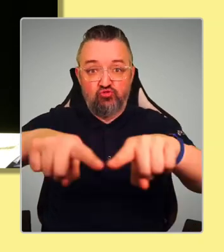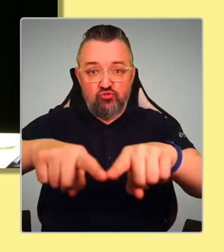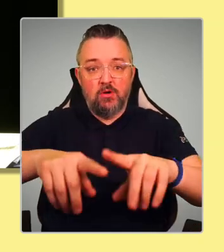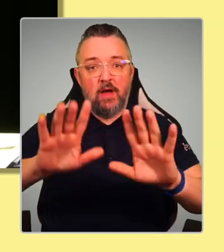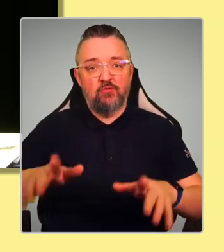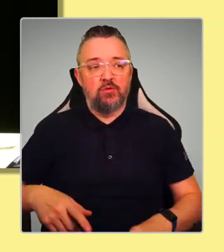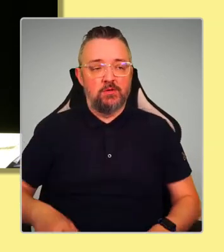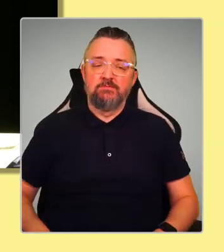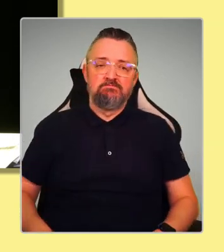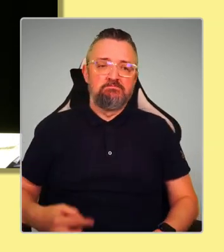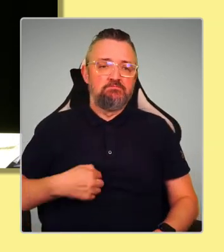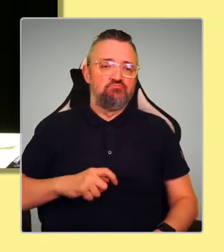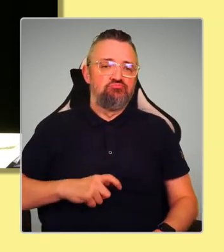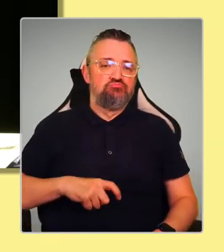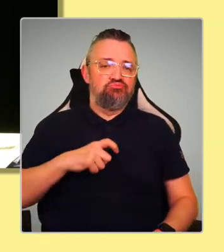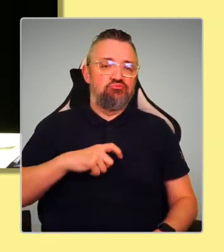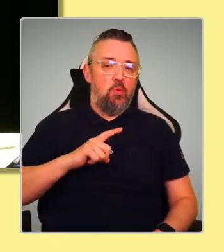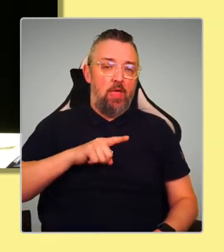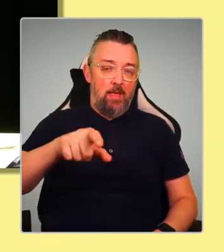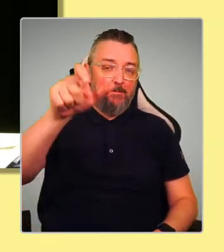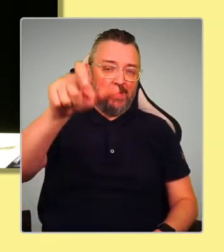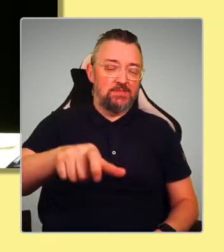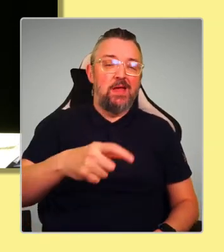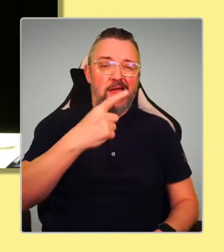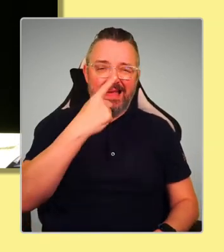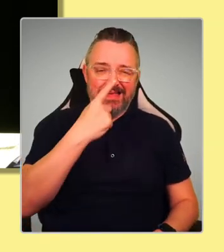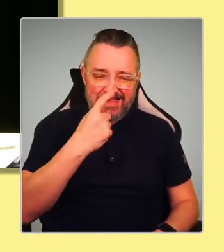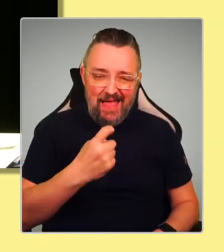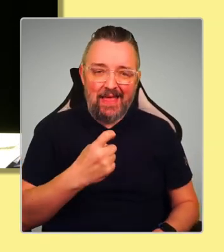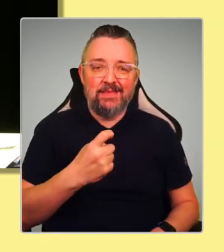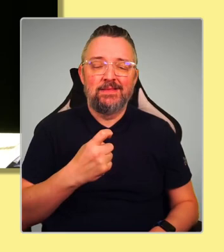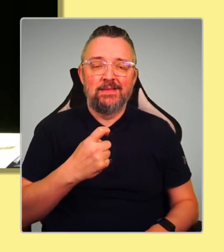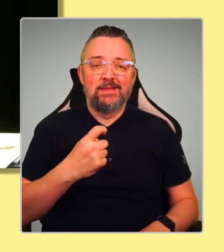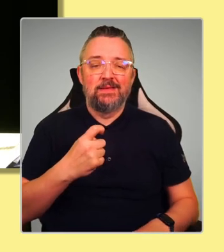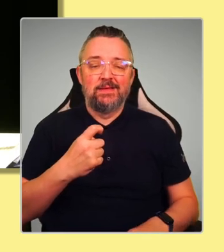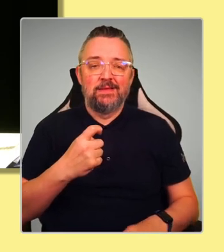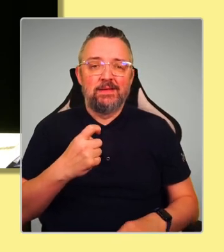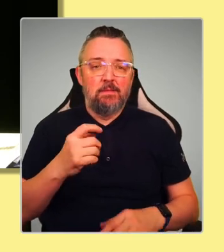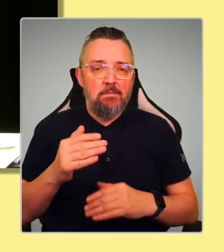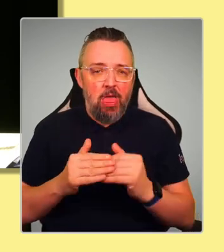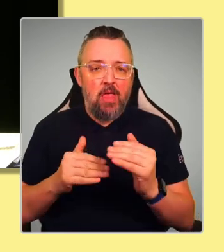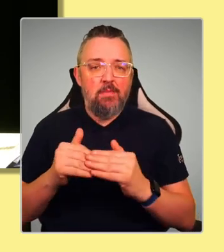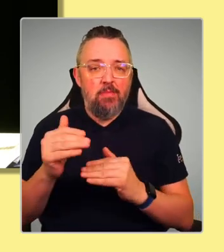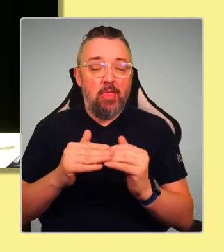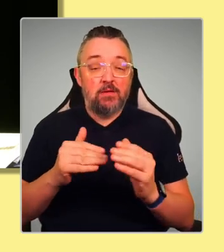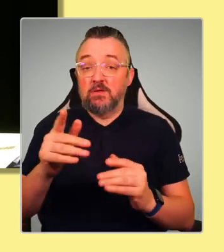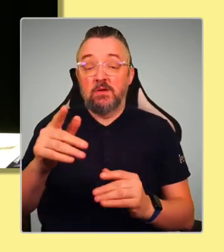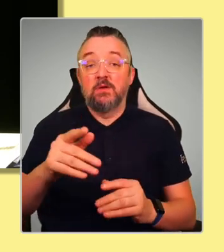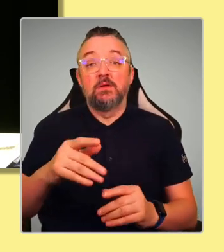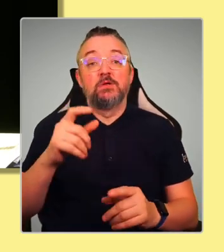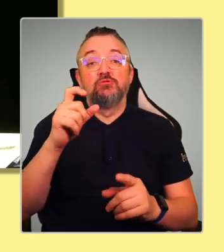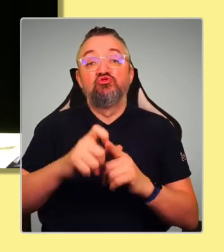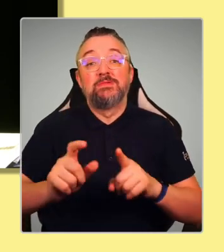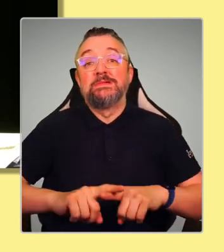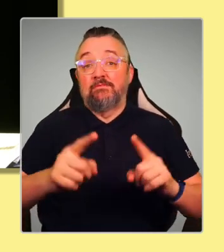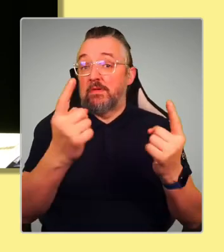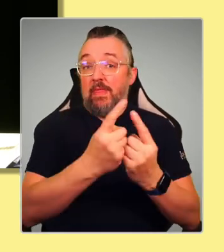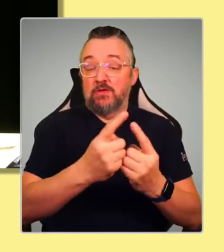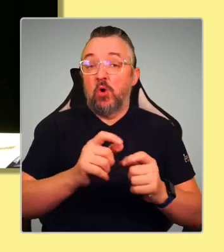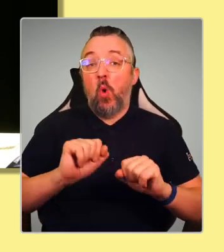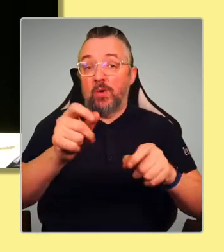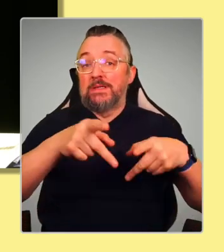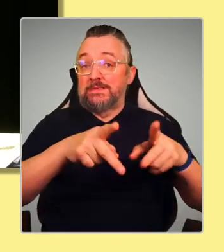upon that legacy. Do things differently, absolutely. I'll be my own man. I'll have my own leadership style. But I